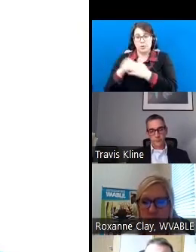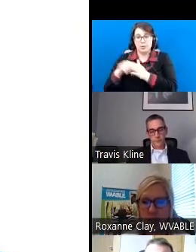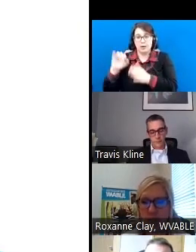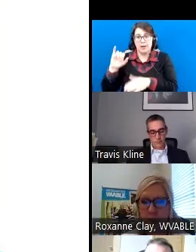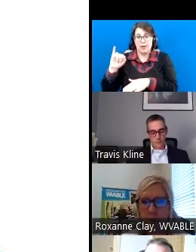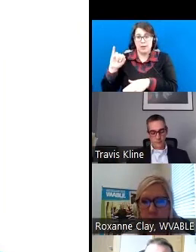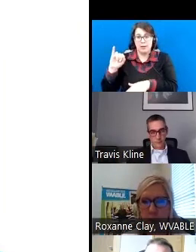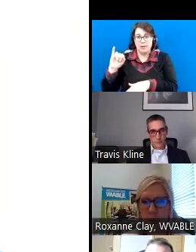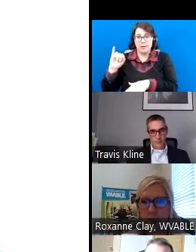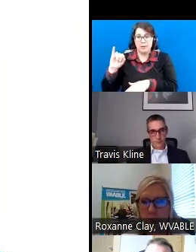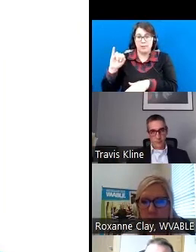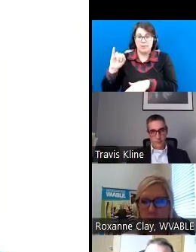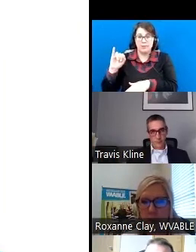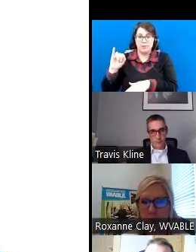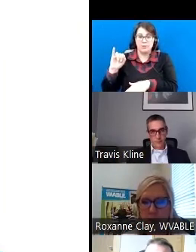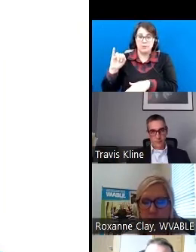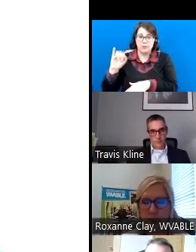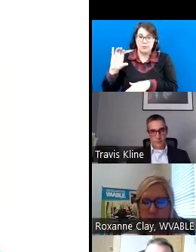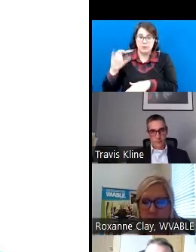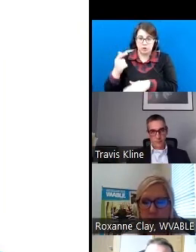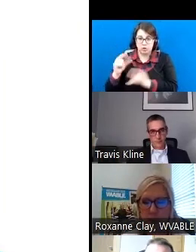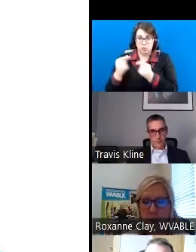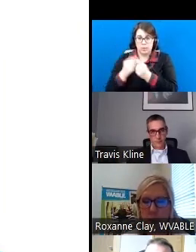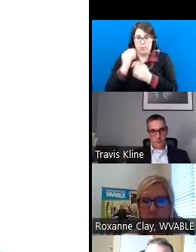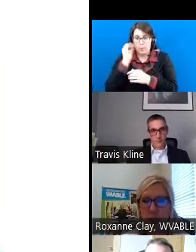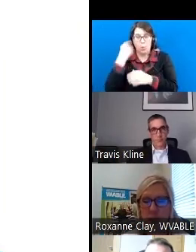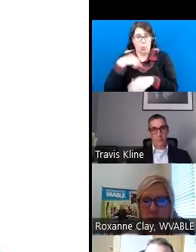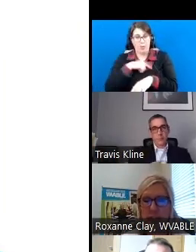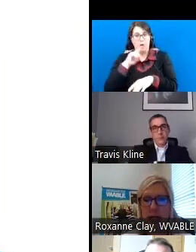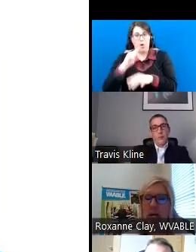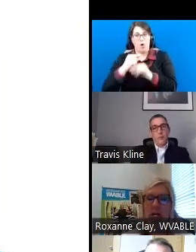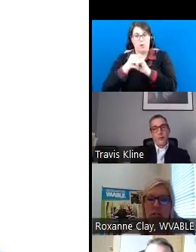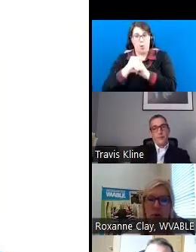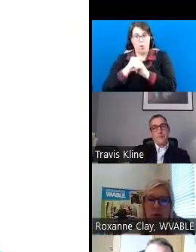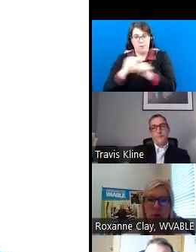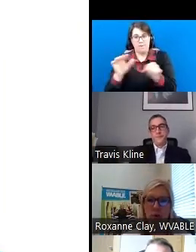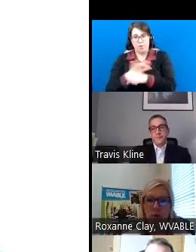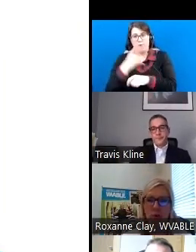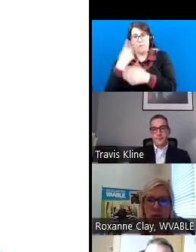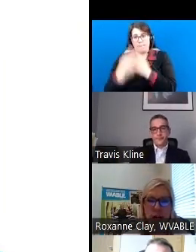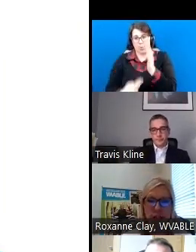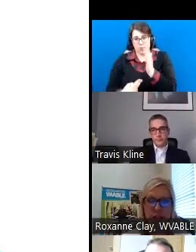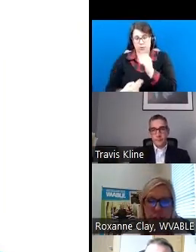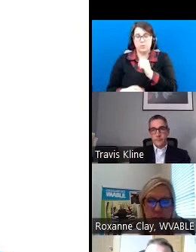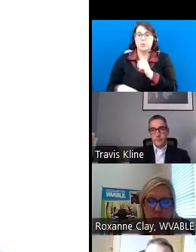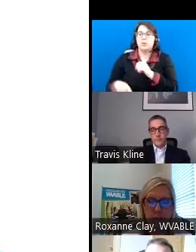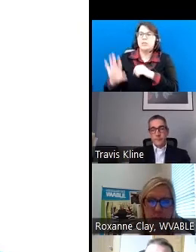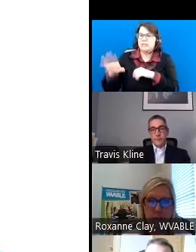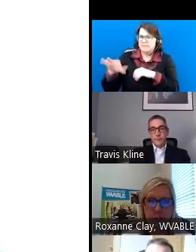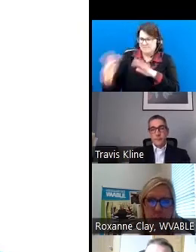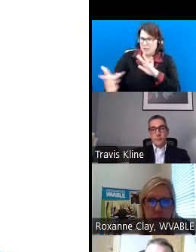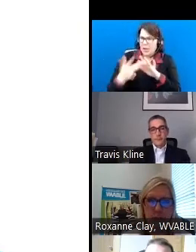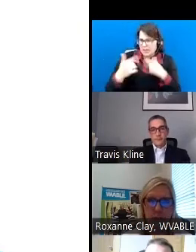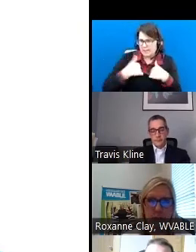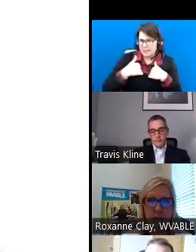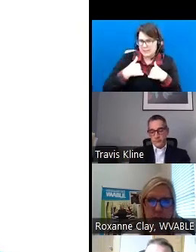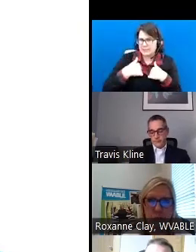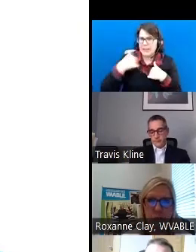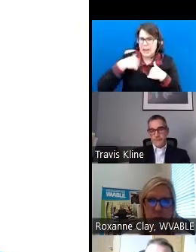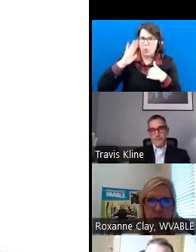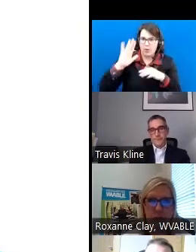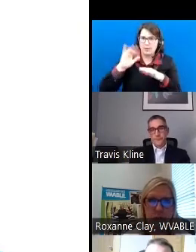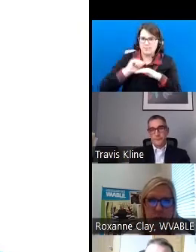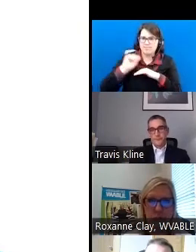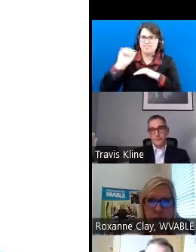home? We were and are full guardians for both clients. So reach out to me and I will send